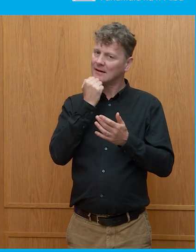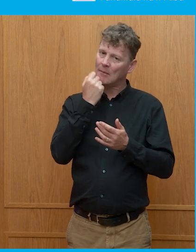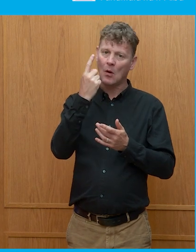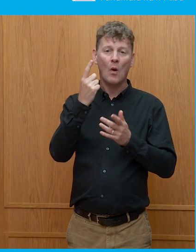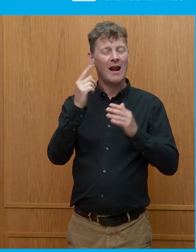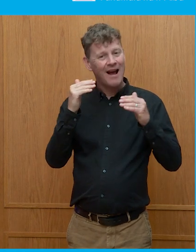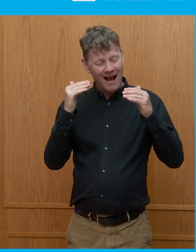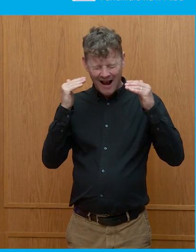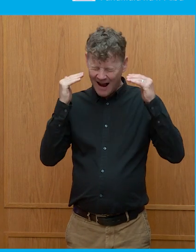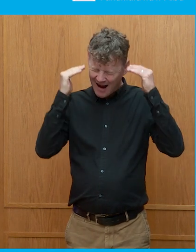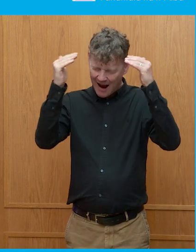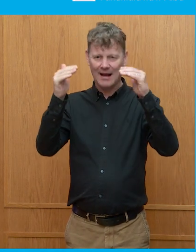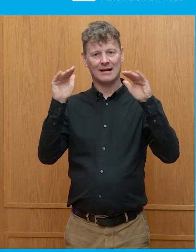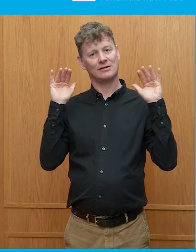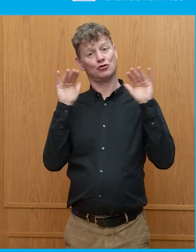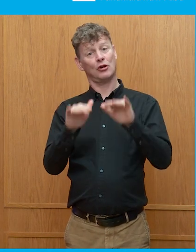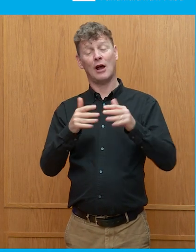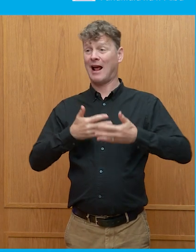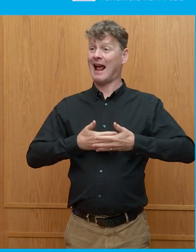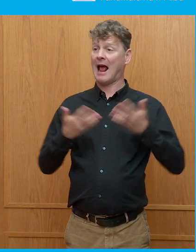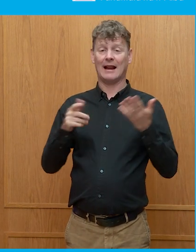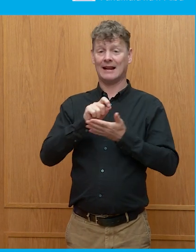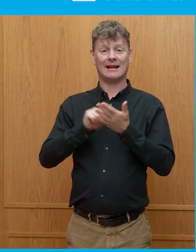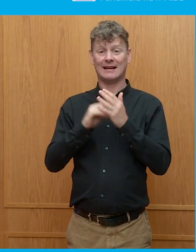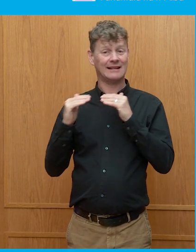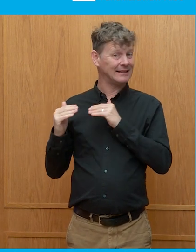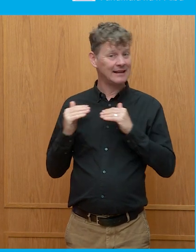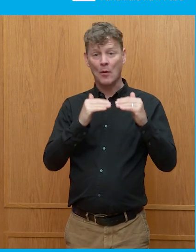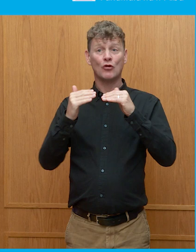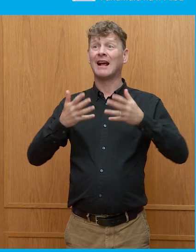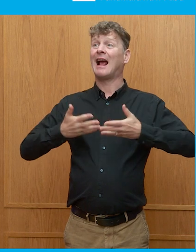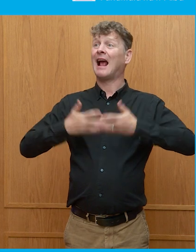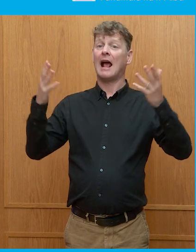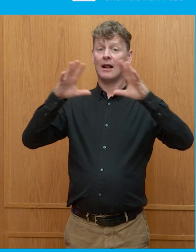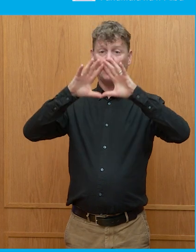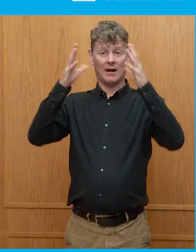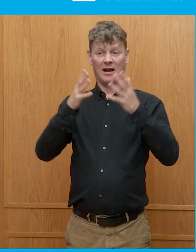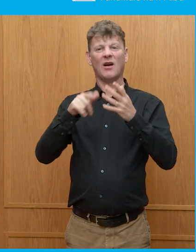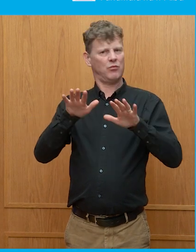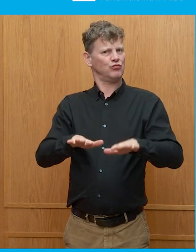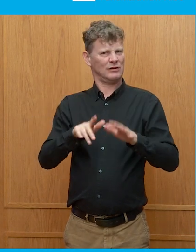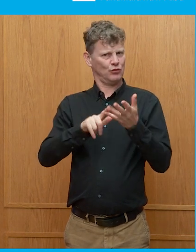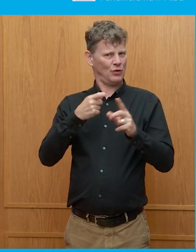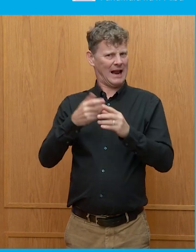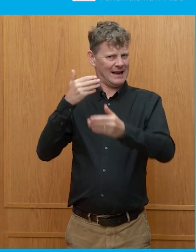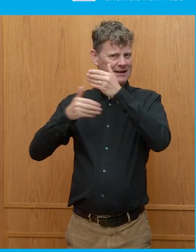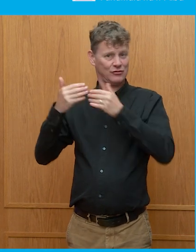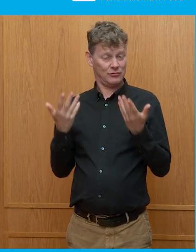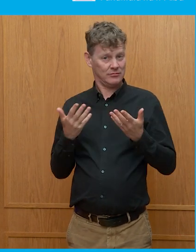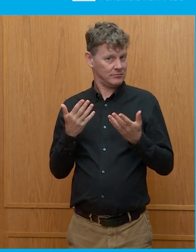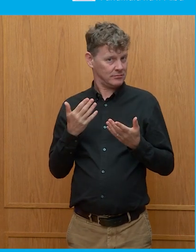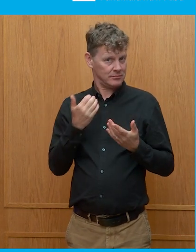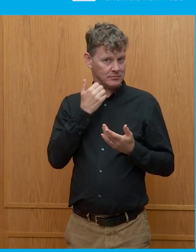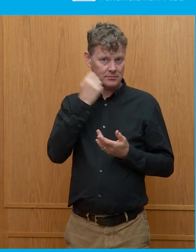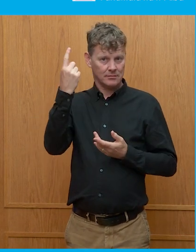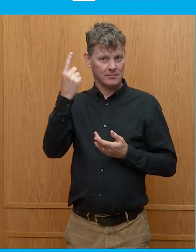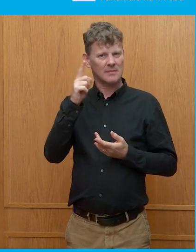of any democratic exercise ever held at any time in the history of the United Kingdom. I mean, it was quite extraordinary. And yet